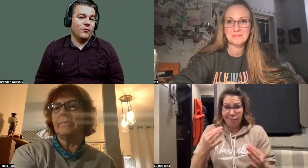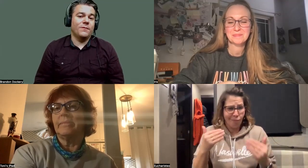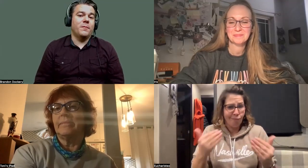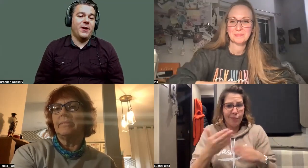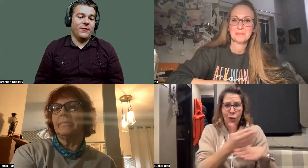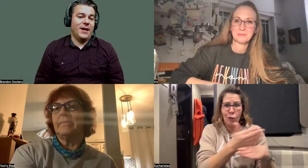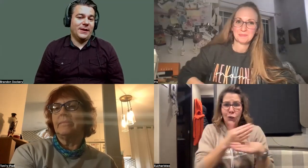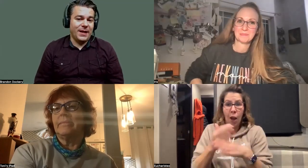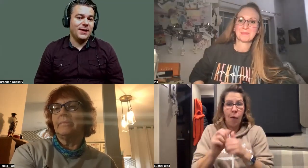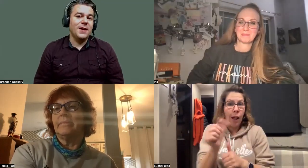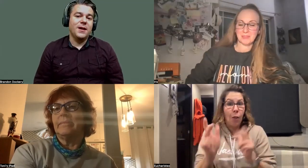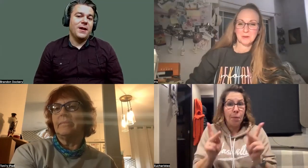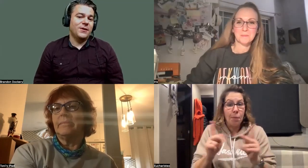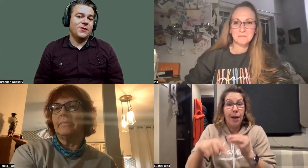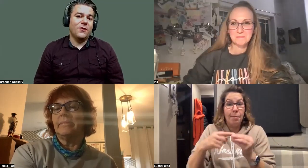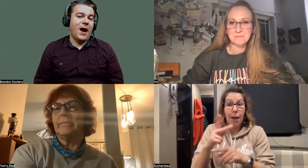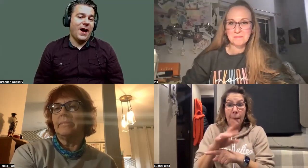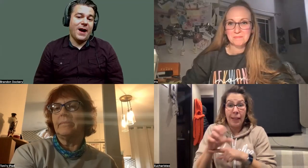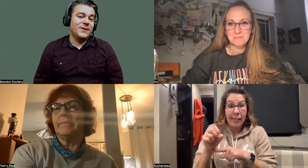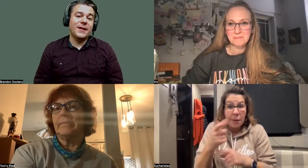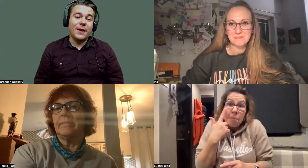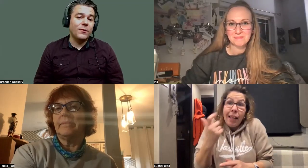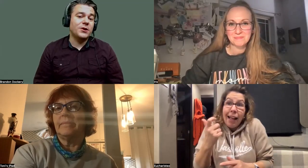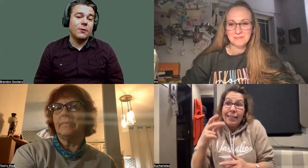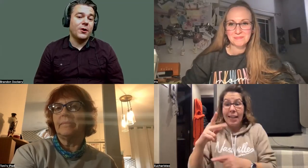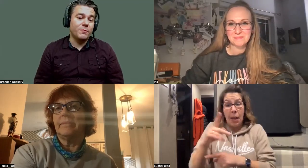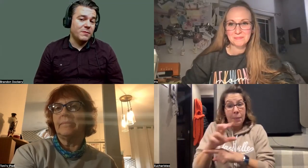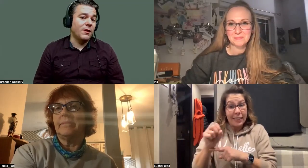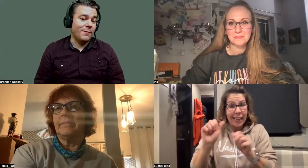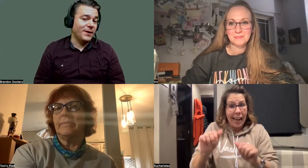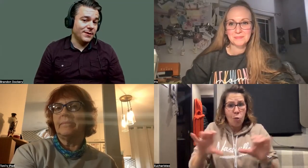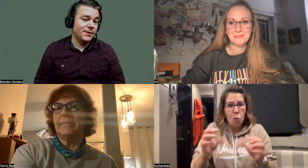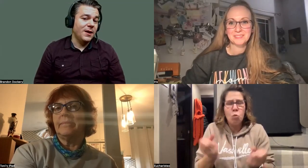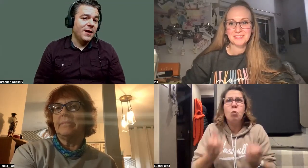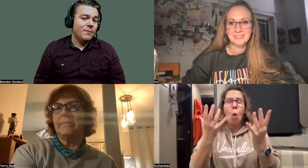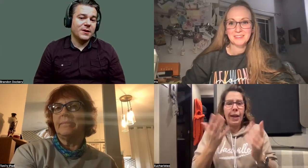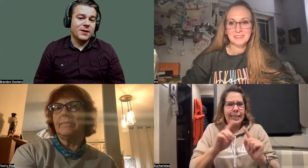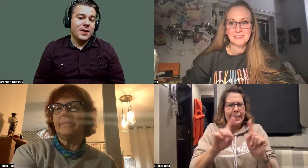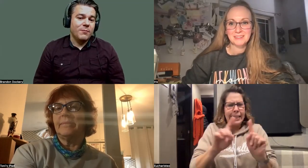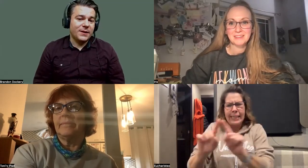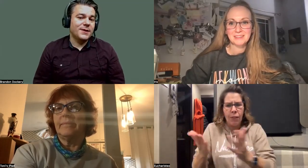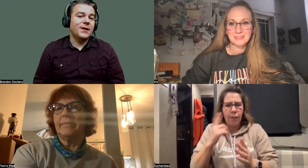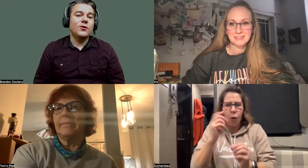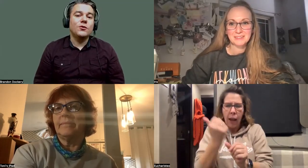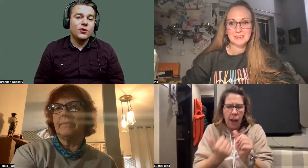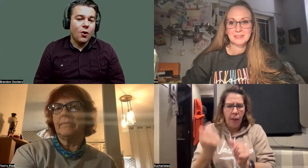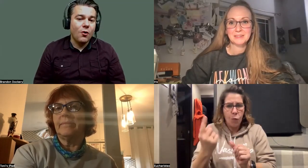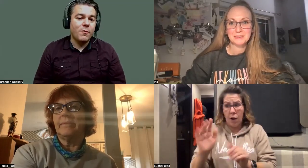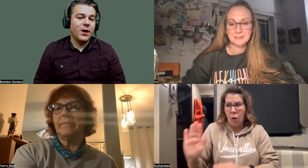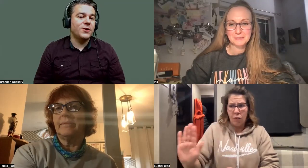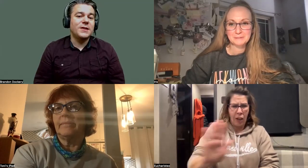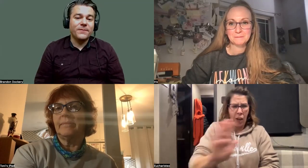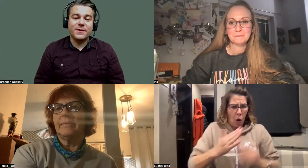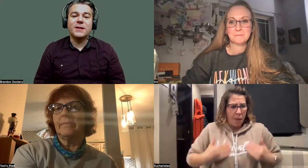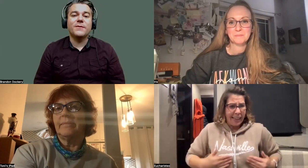I'm improved or better than I like. And so I've decided that I want to share with other people about plexus, because plexus can do so